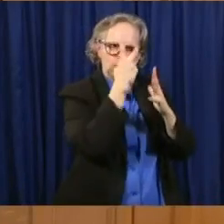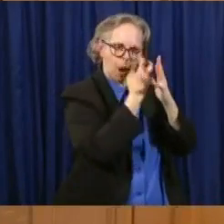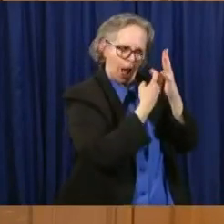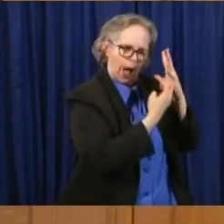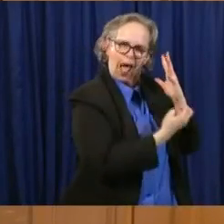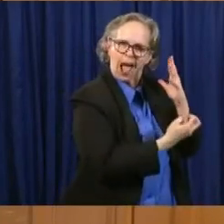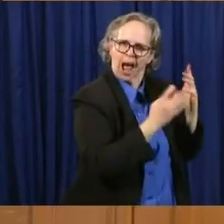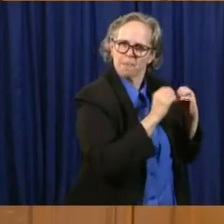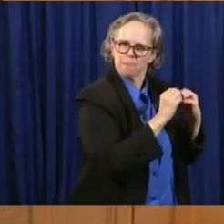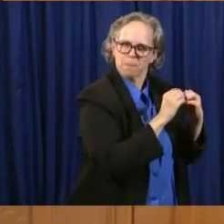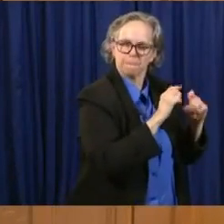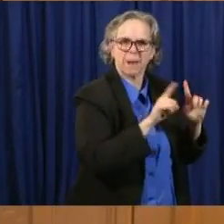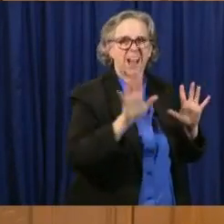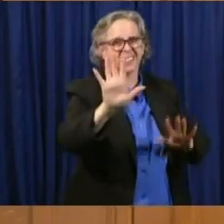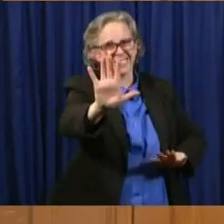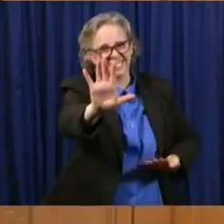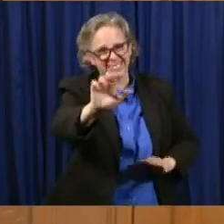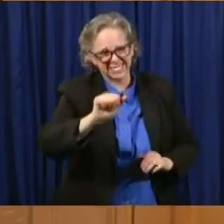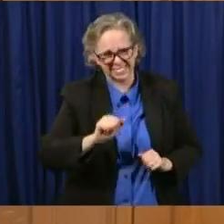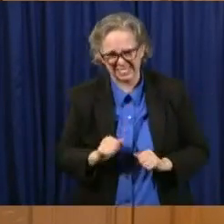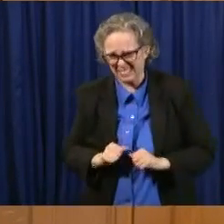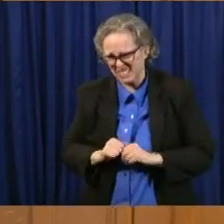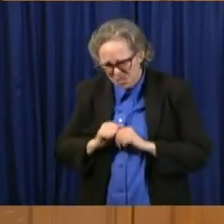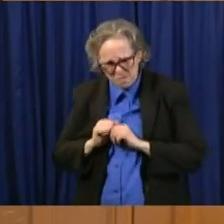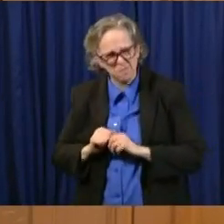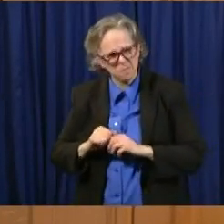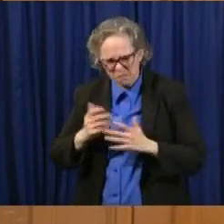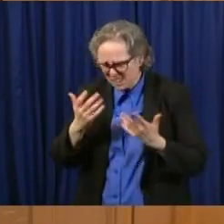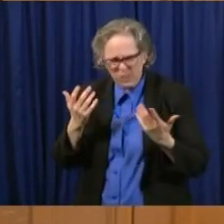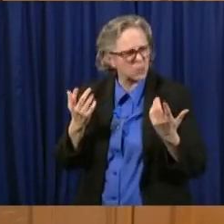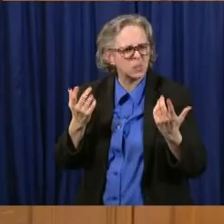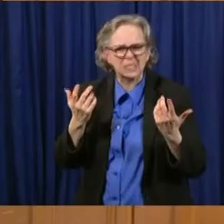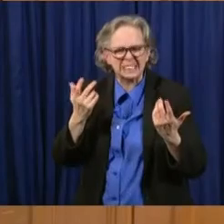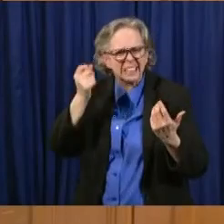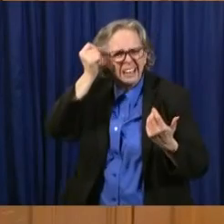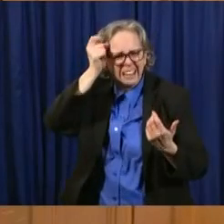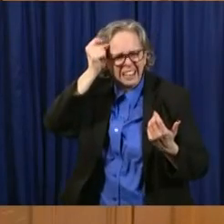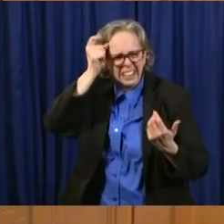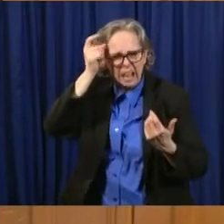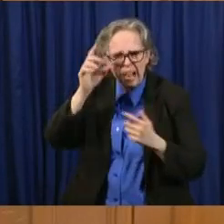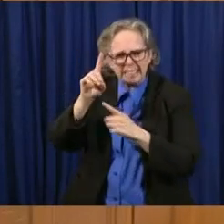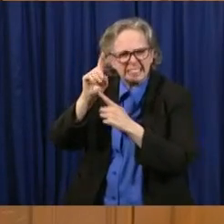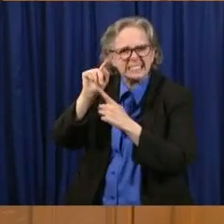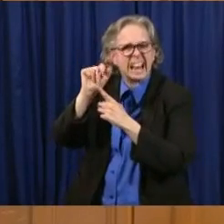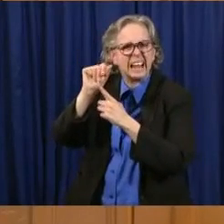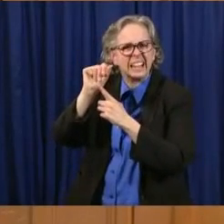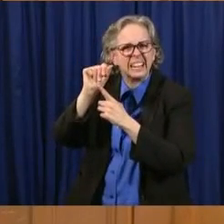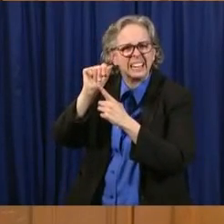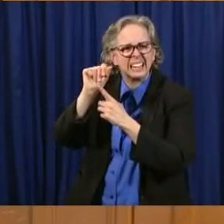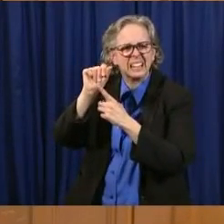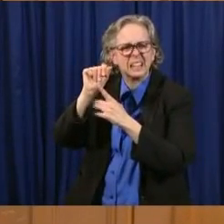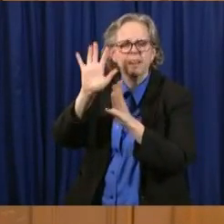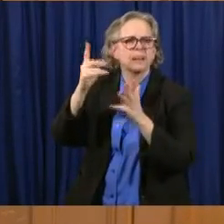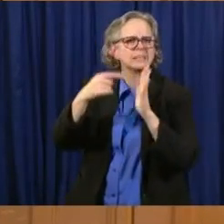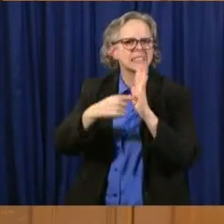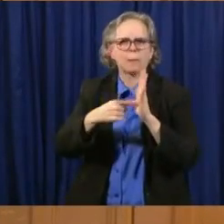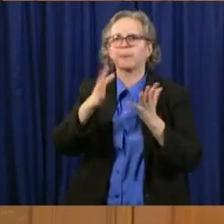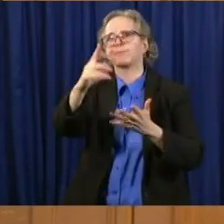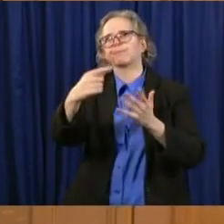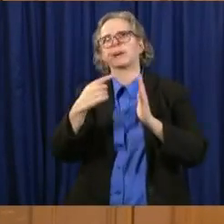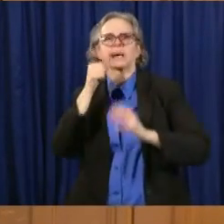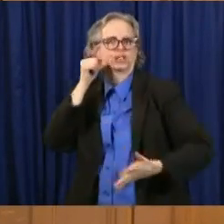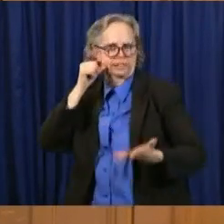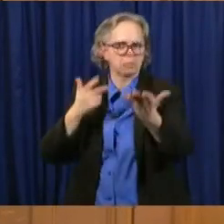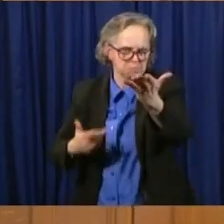data we're showing you in some of our graphs is that yesterday, for instance, we had been reported